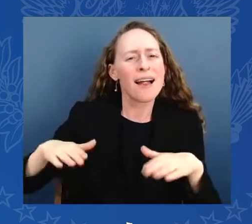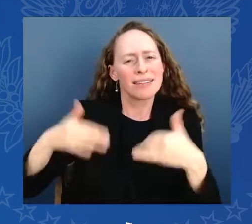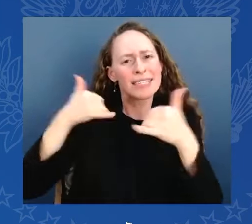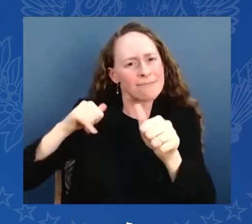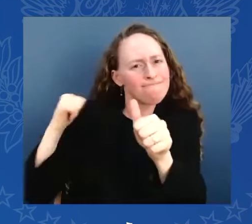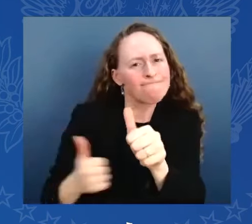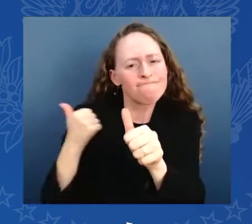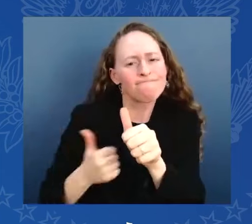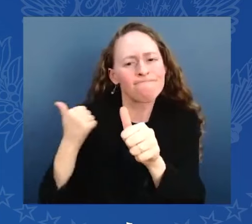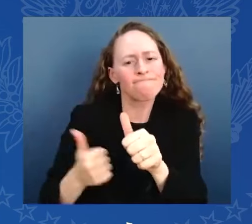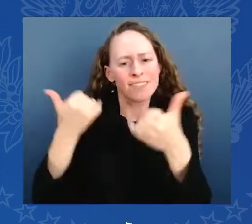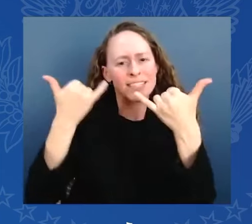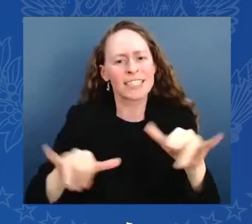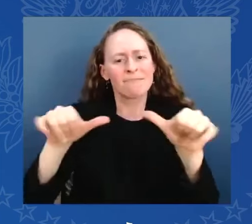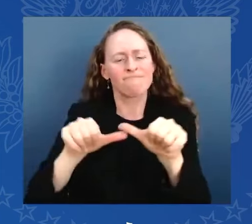from it now.